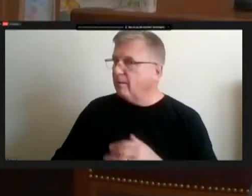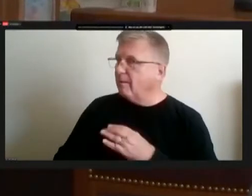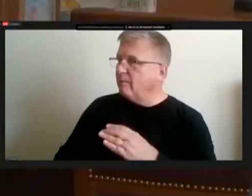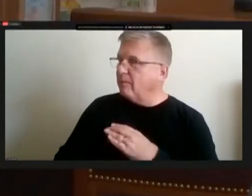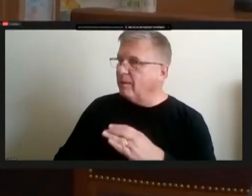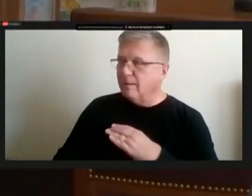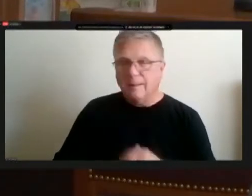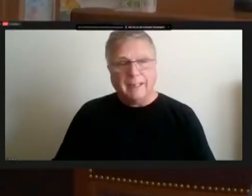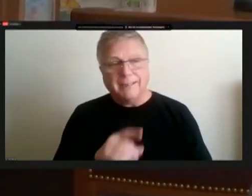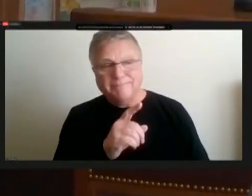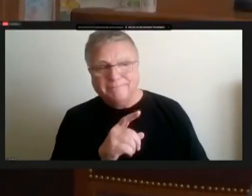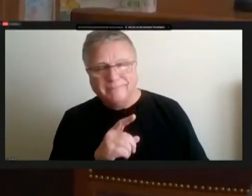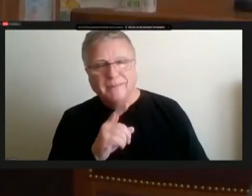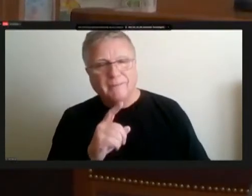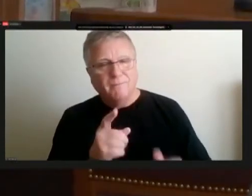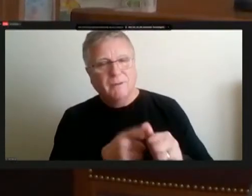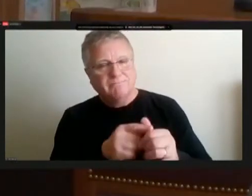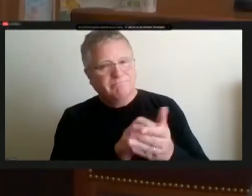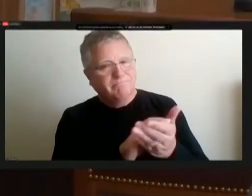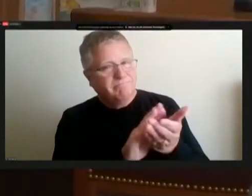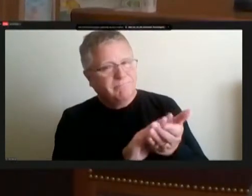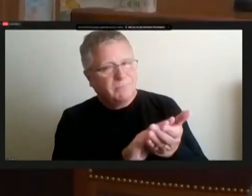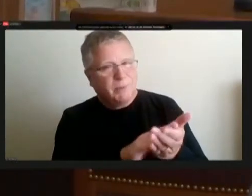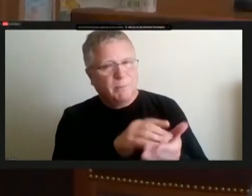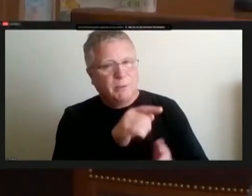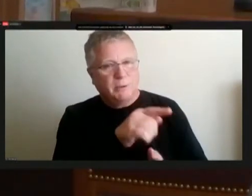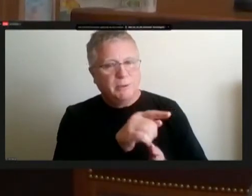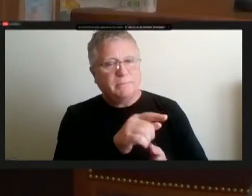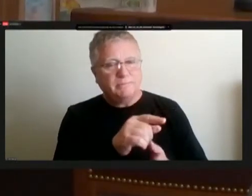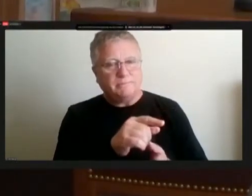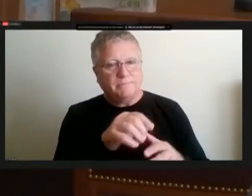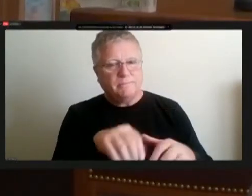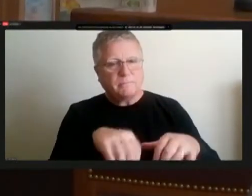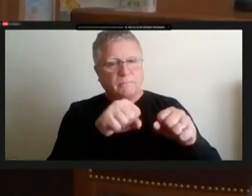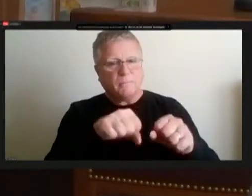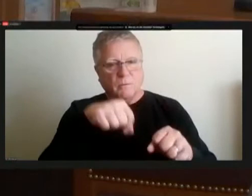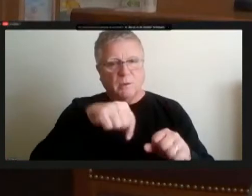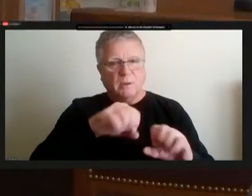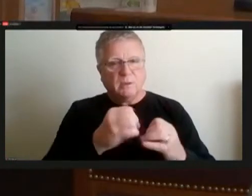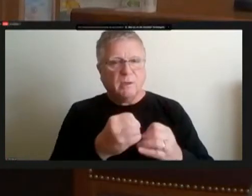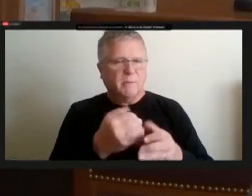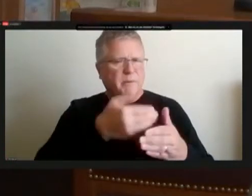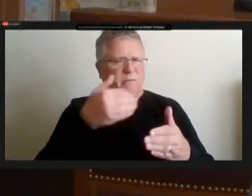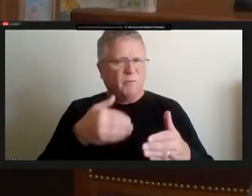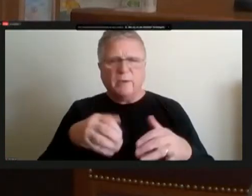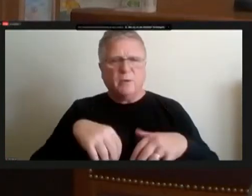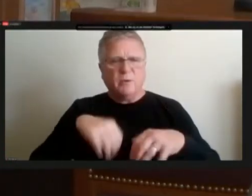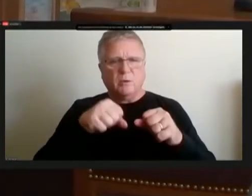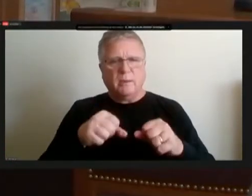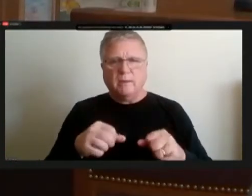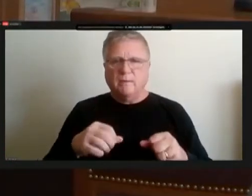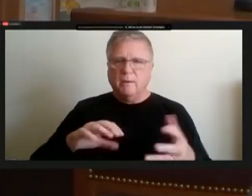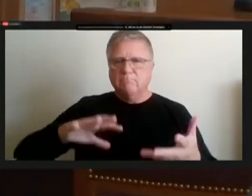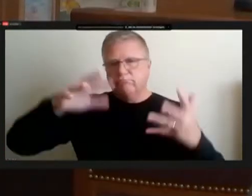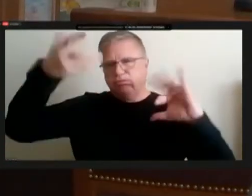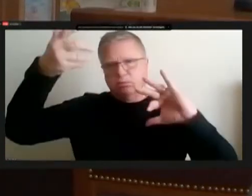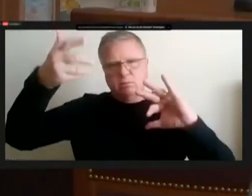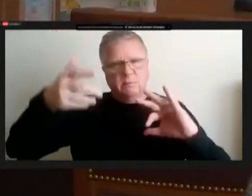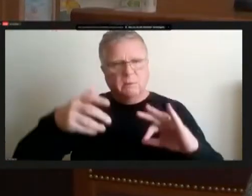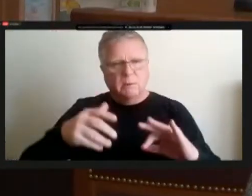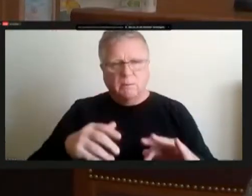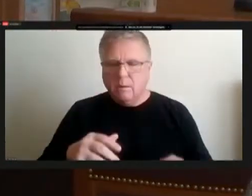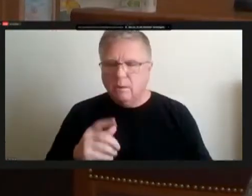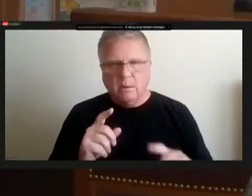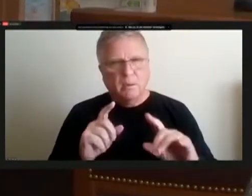i first want to compliment you you know when you took this office before you took it i felt it was like a bit of a mess we would go to turn our expense